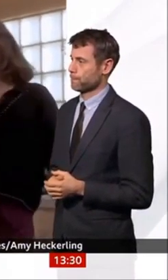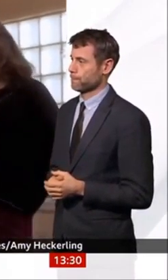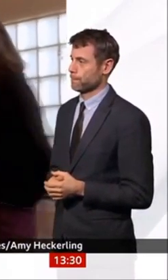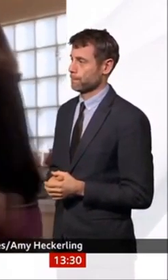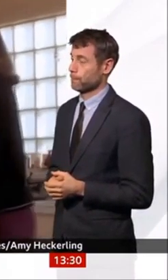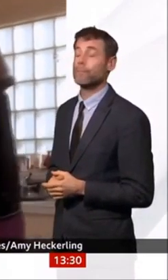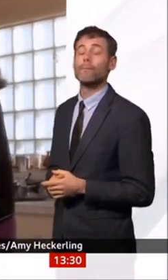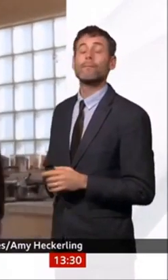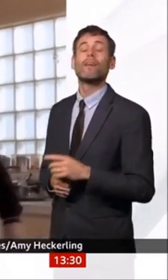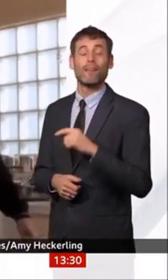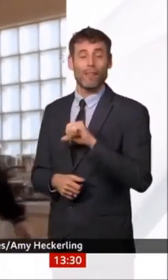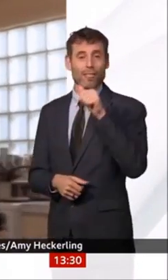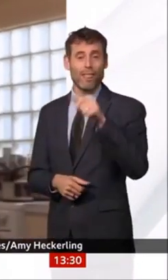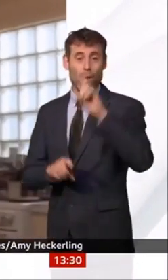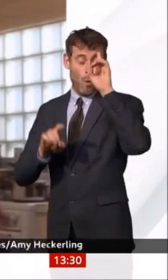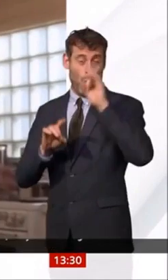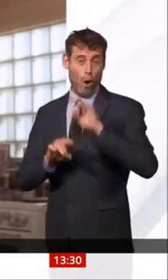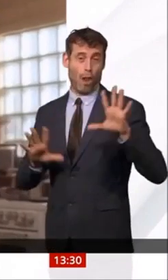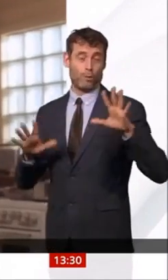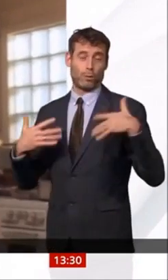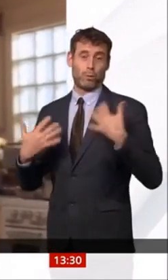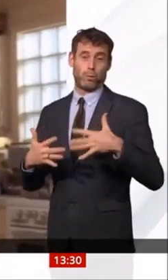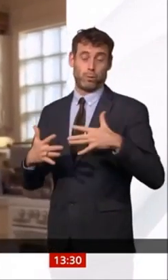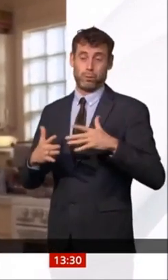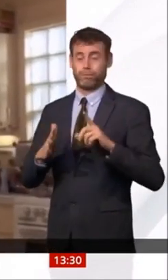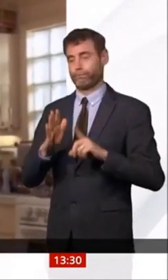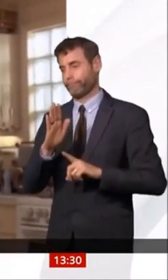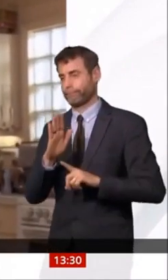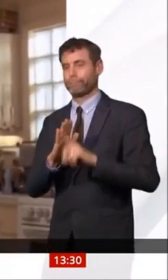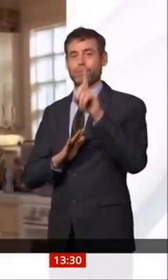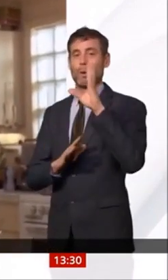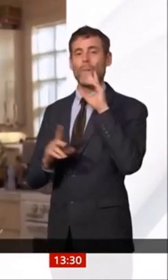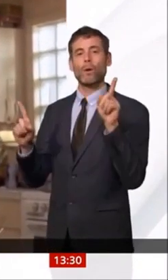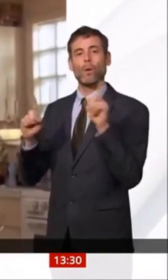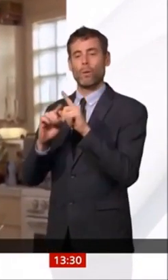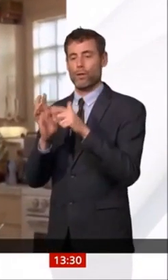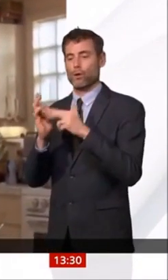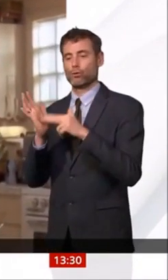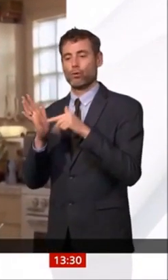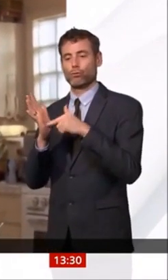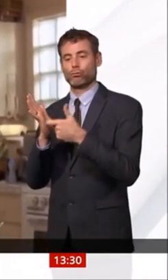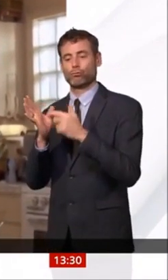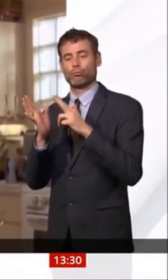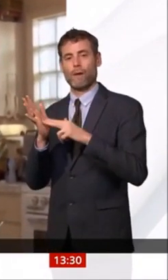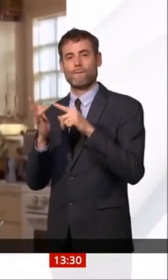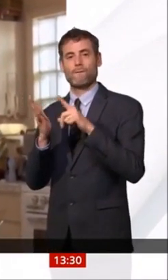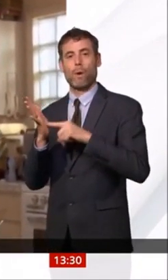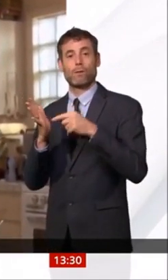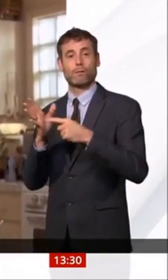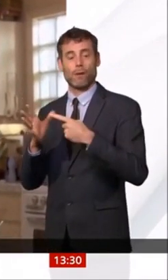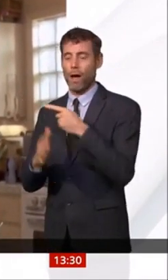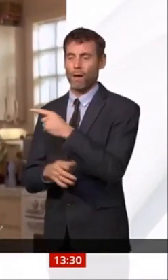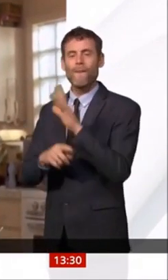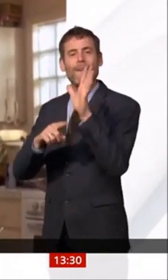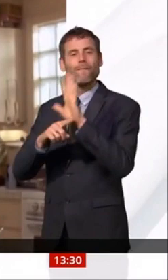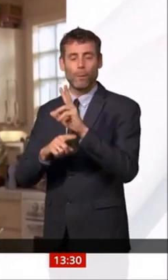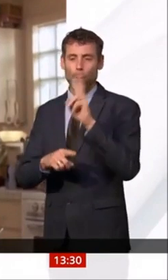Her big break into Hollywood, however, came when she was cast alongside Don Travolta in the Look Who's Talking films.